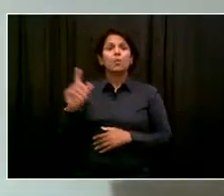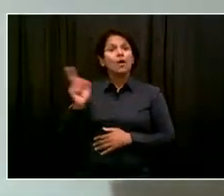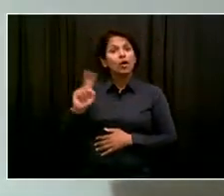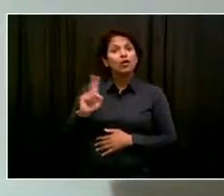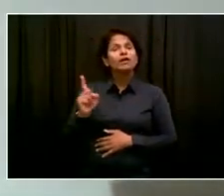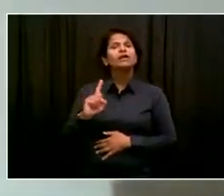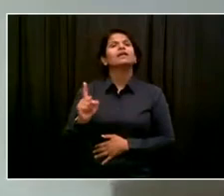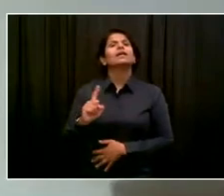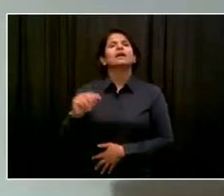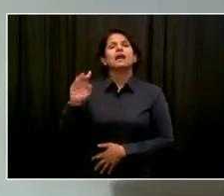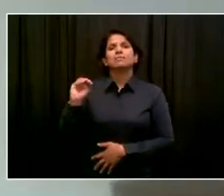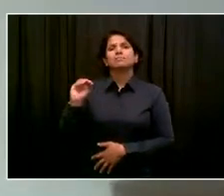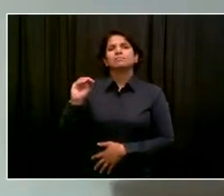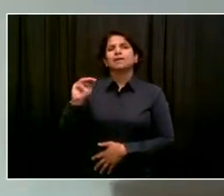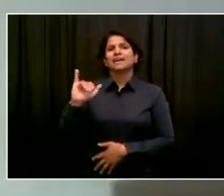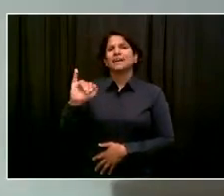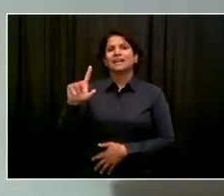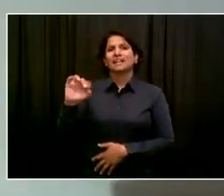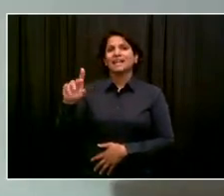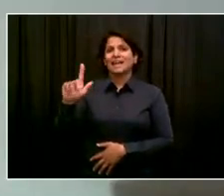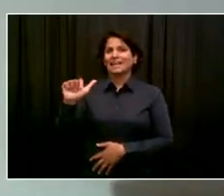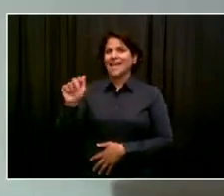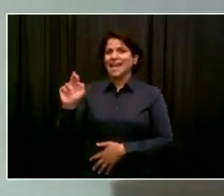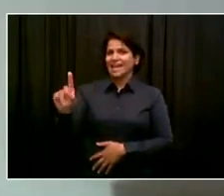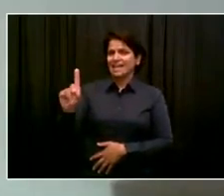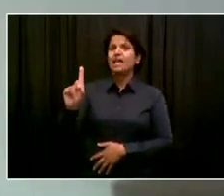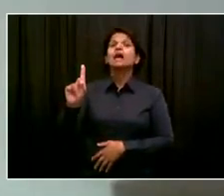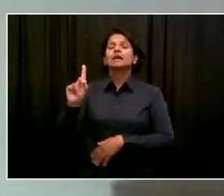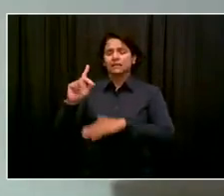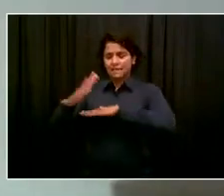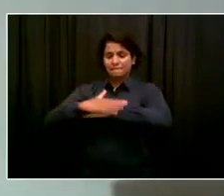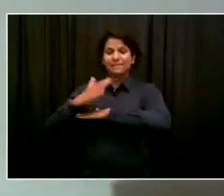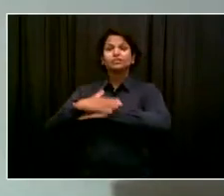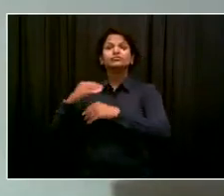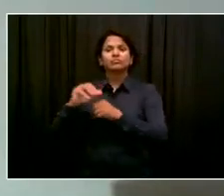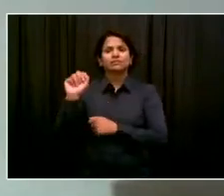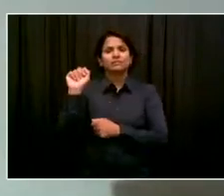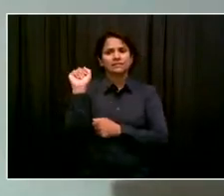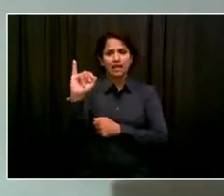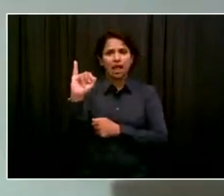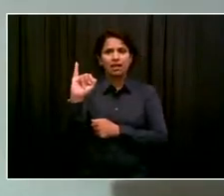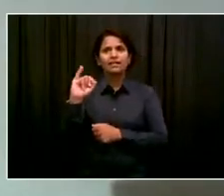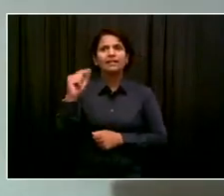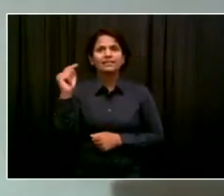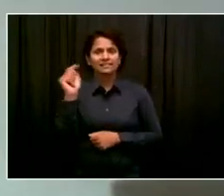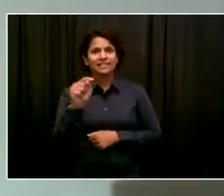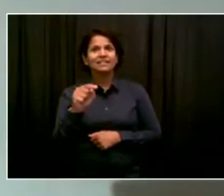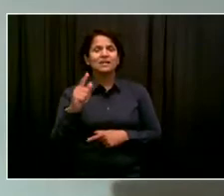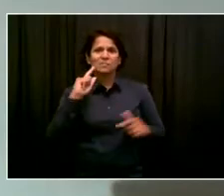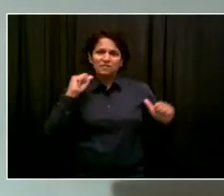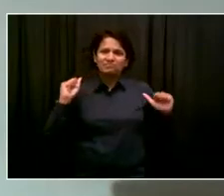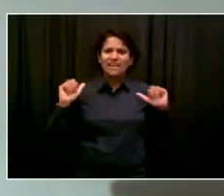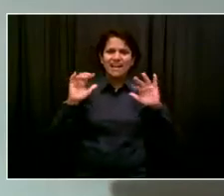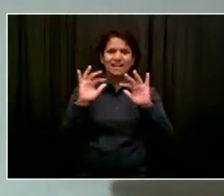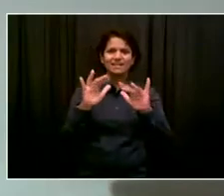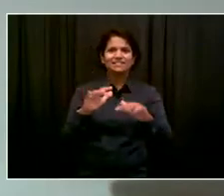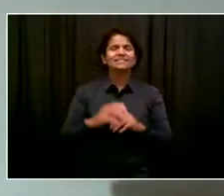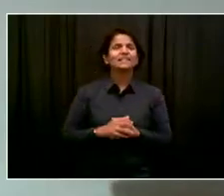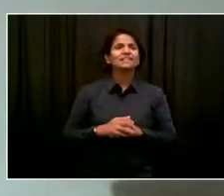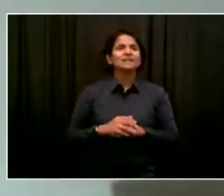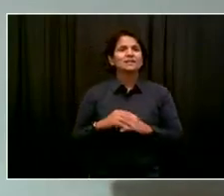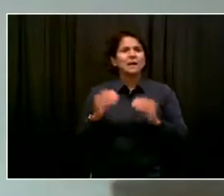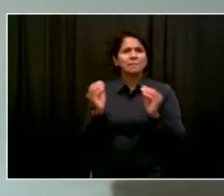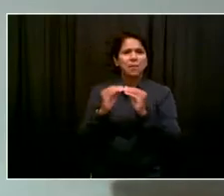excited. Shout out, you know, Mr. Rocky Bacano and the Universal Hip Hop Museum family. You know, you guys really